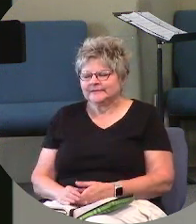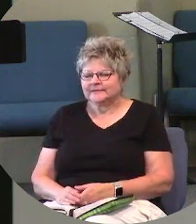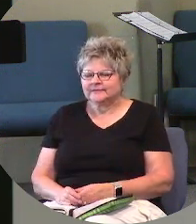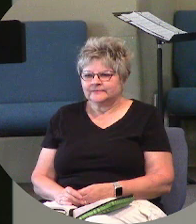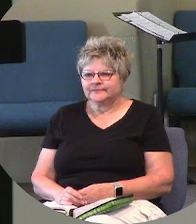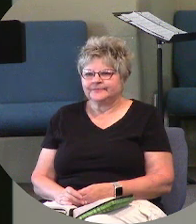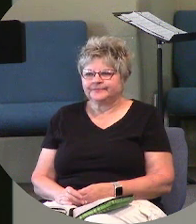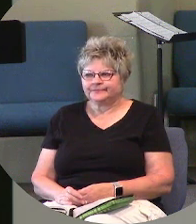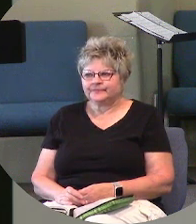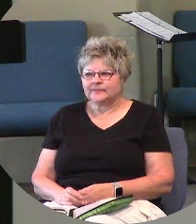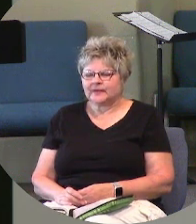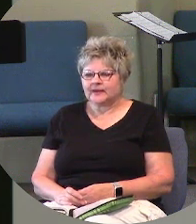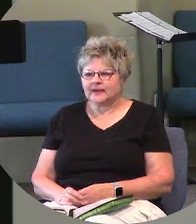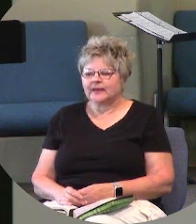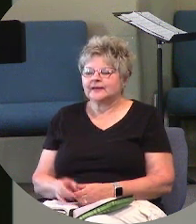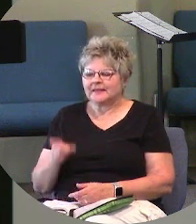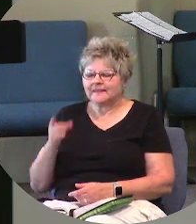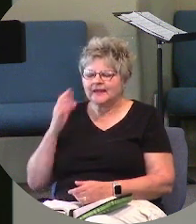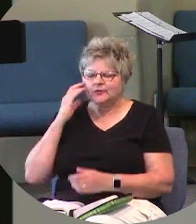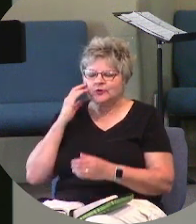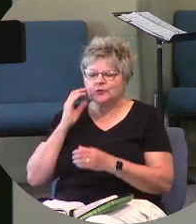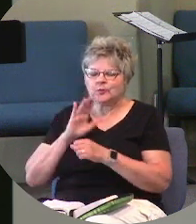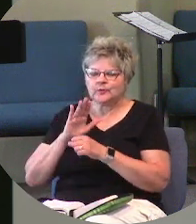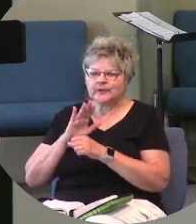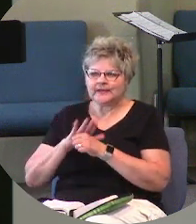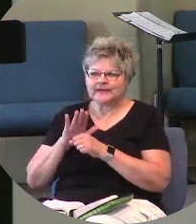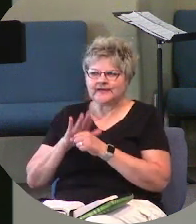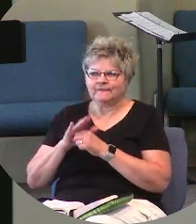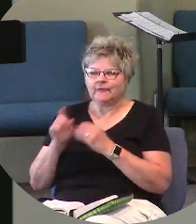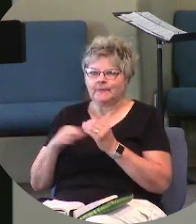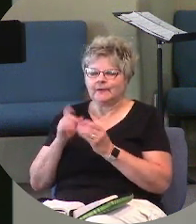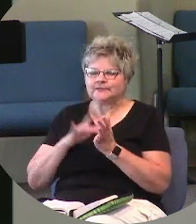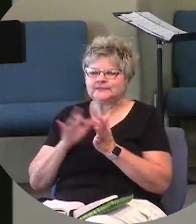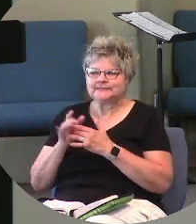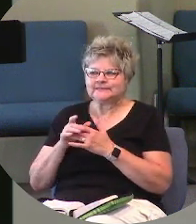And they knew enough about Jesus that they didn't say something stupid.